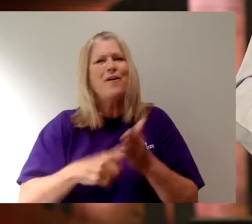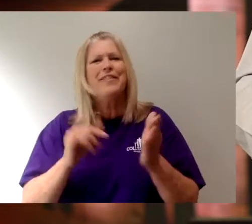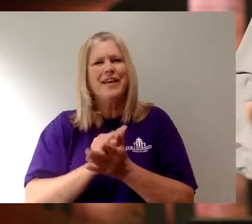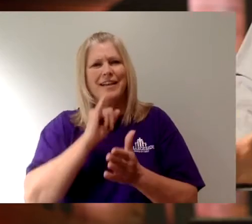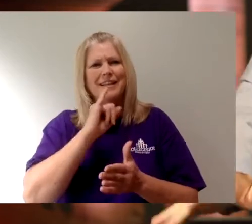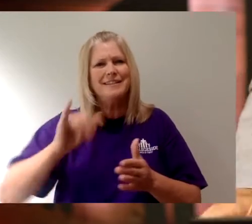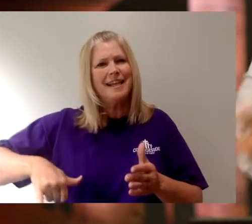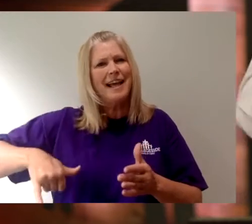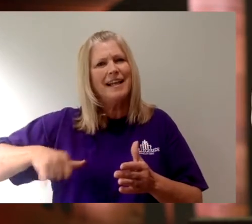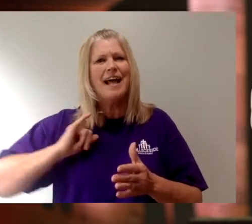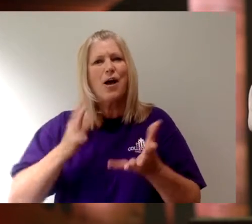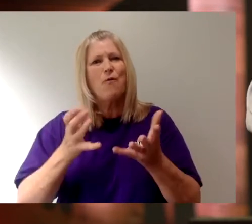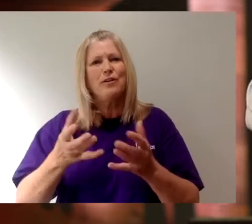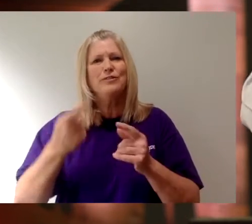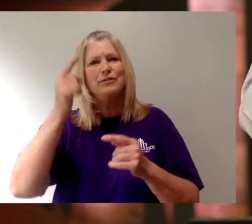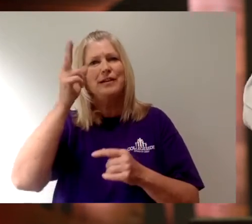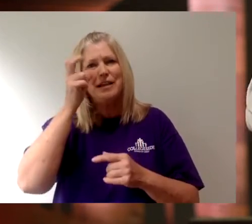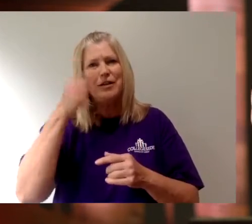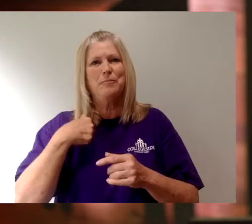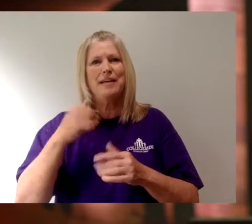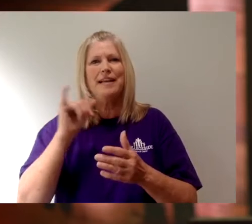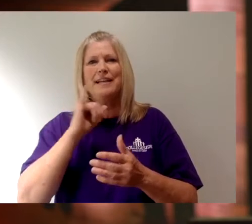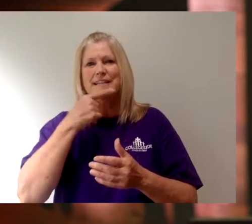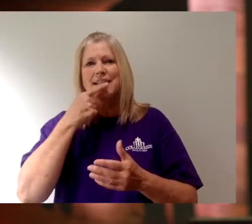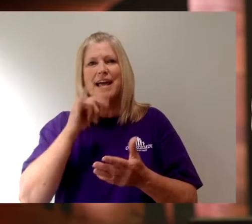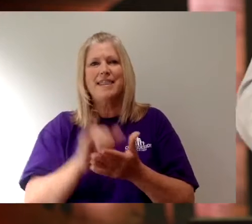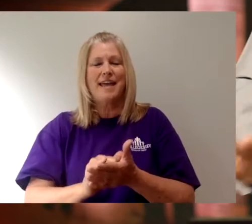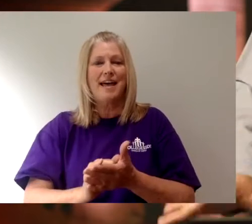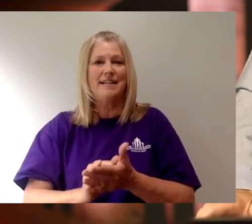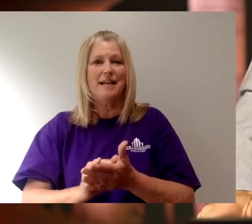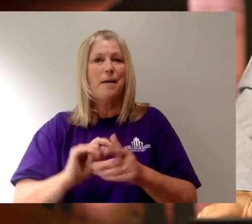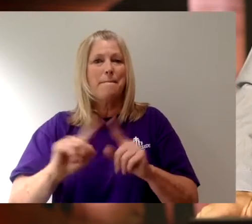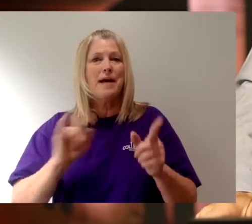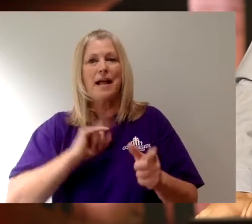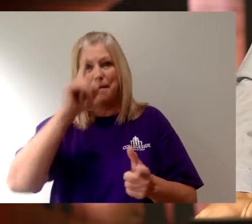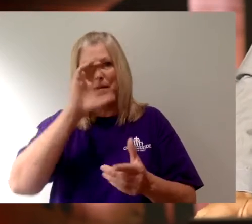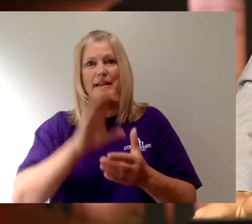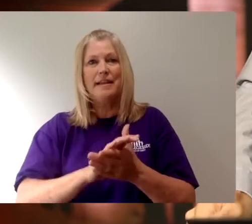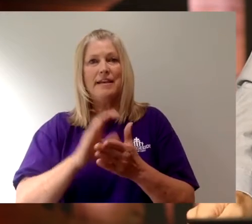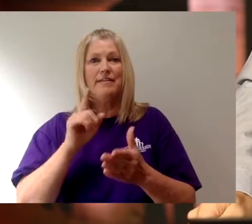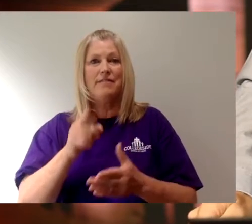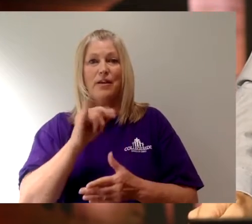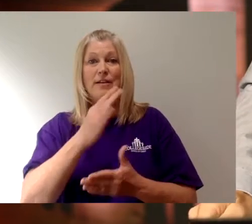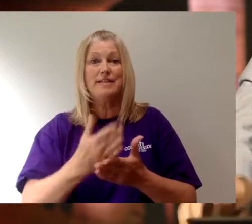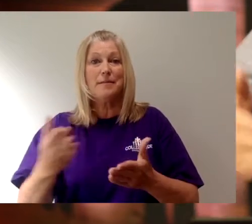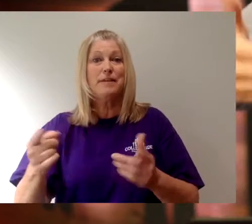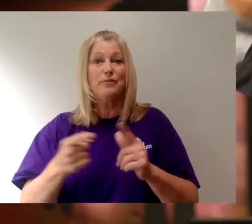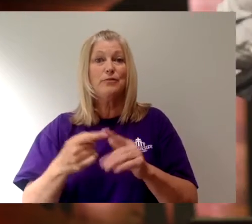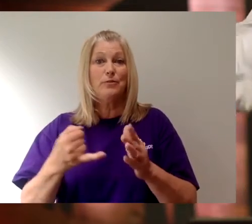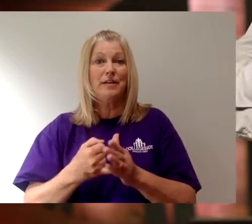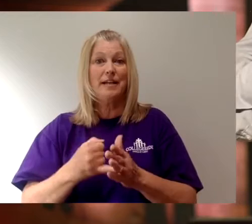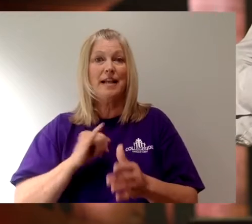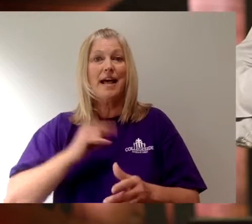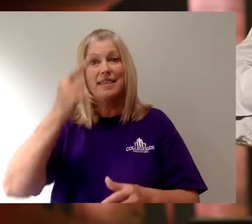is yet. And I want you to hear me say that. I don't know what that is yet. But I believe there's something to it. And I think